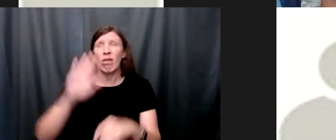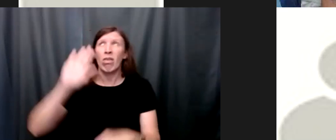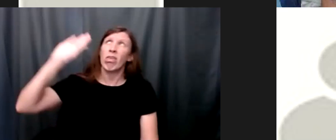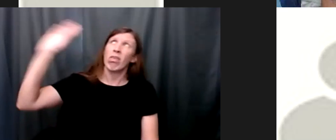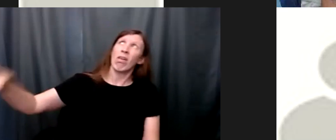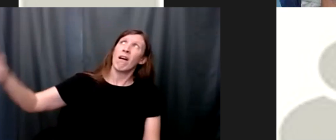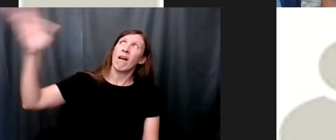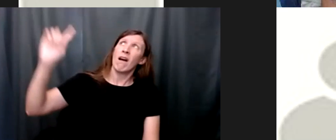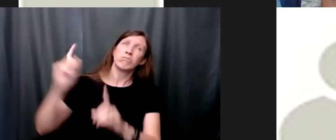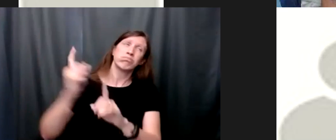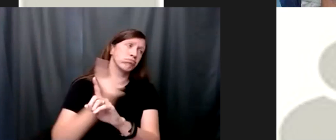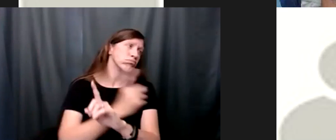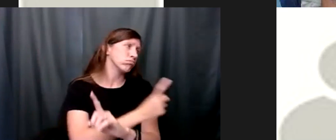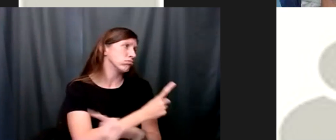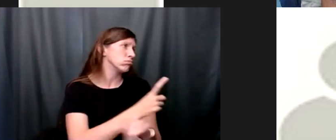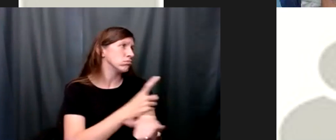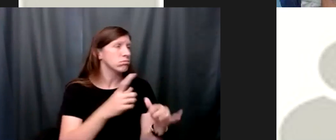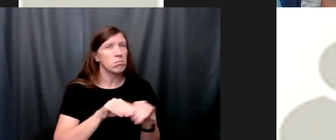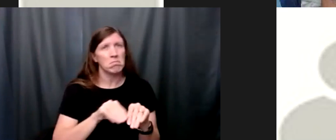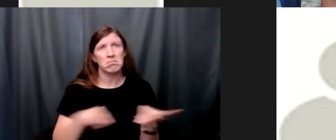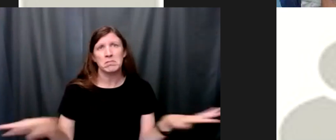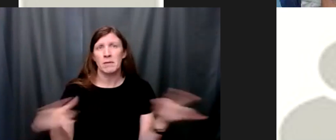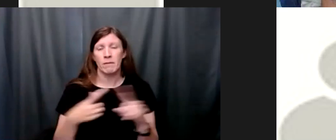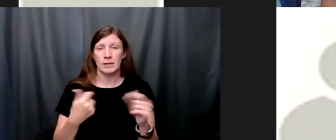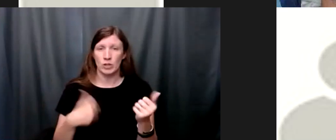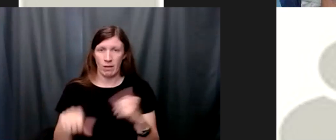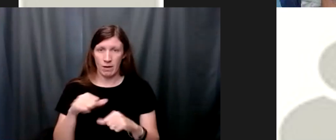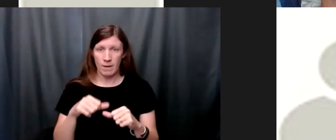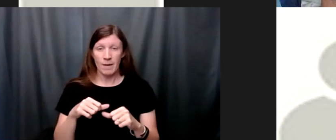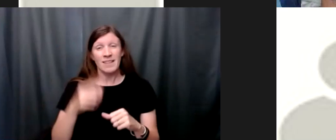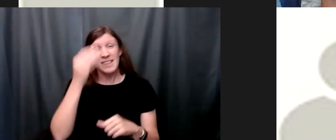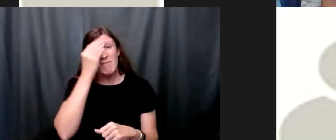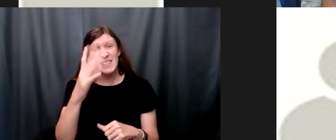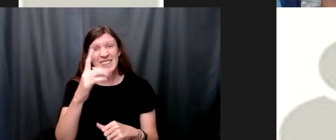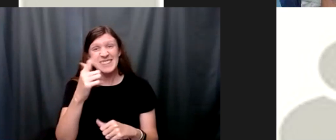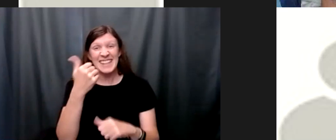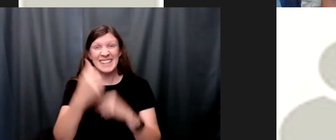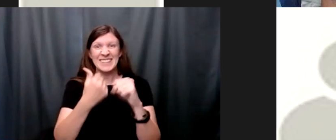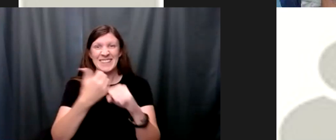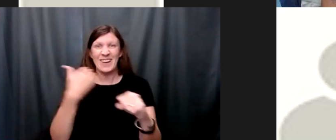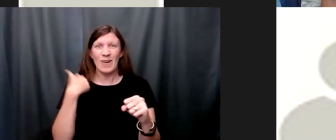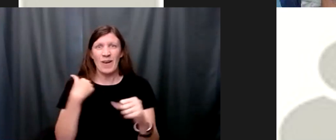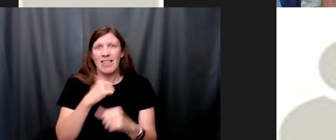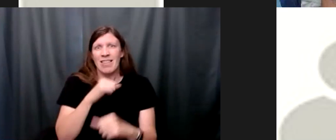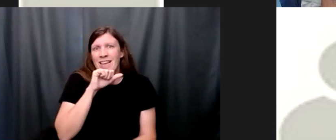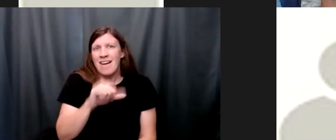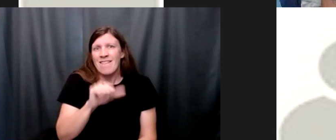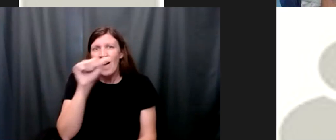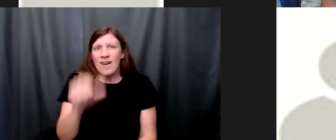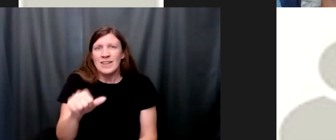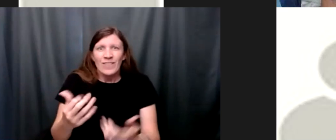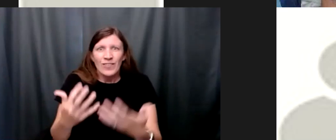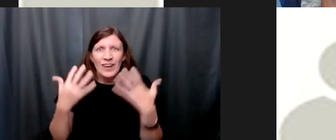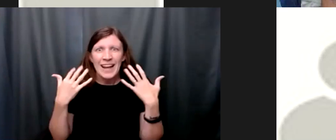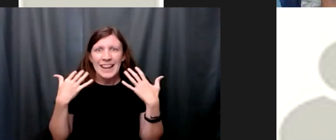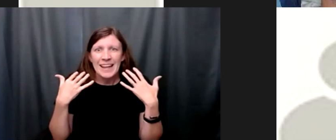and for us i have to tell you when we first moved to austin almost 10 years ago now we loved how friendly everybody was but what we soon discovered is that